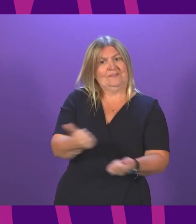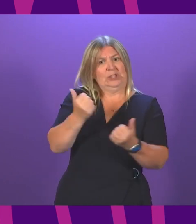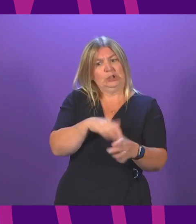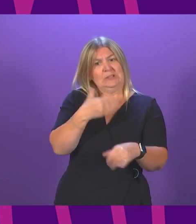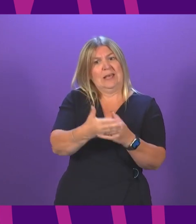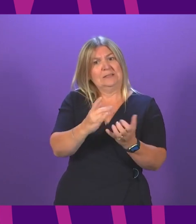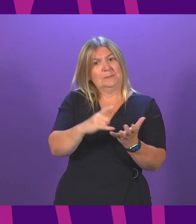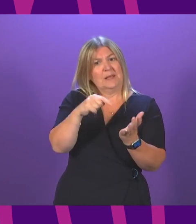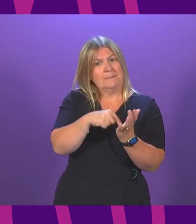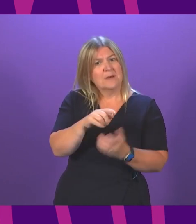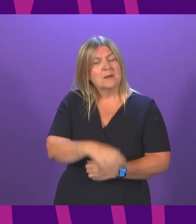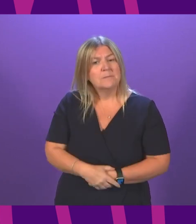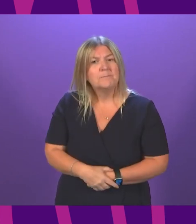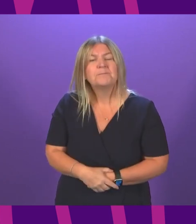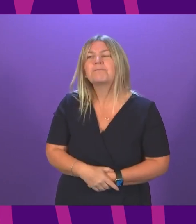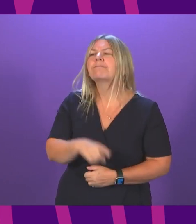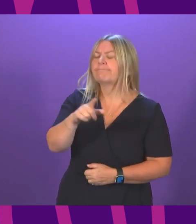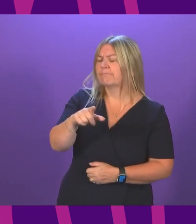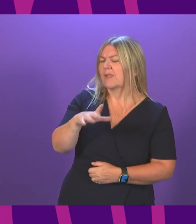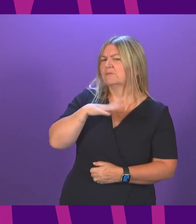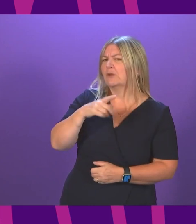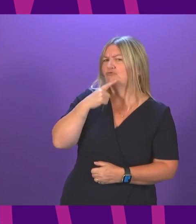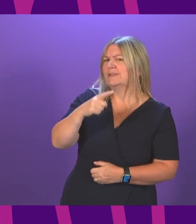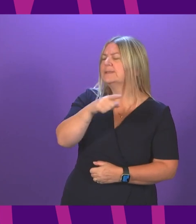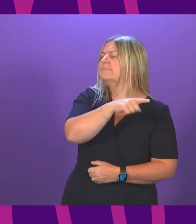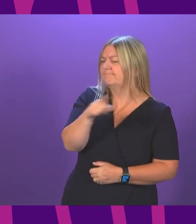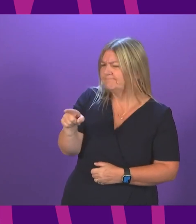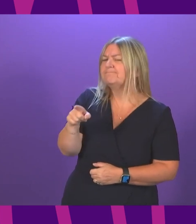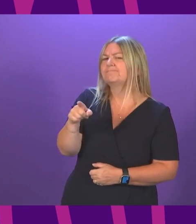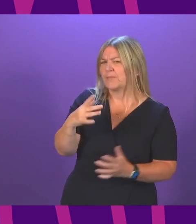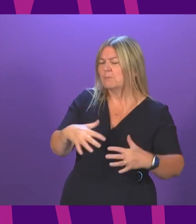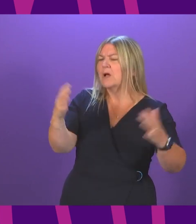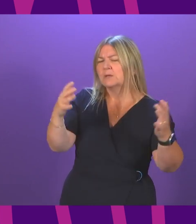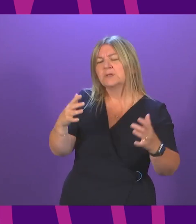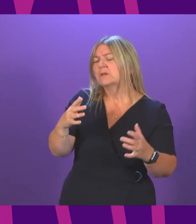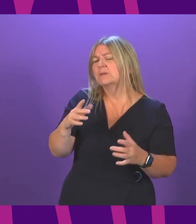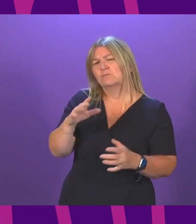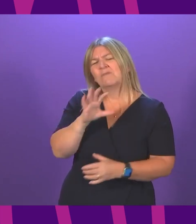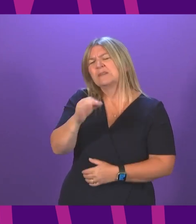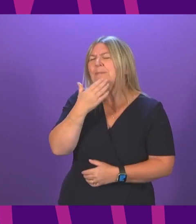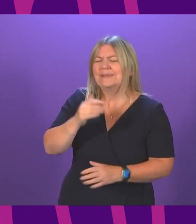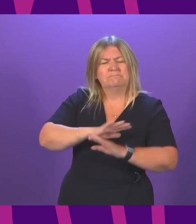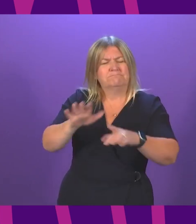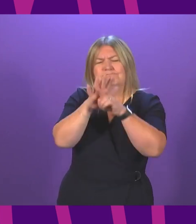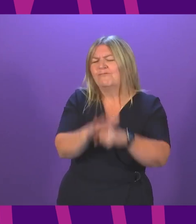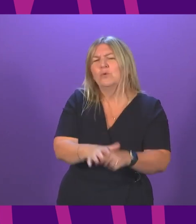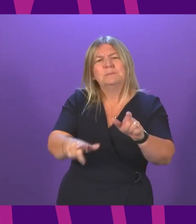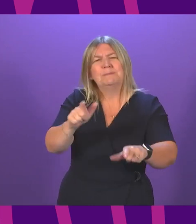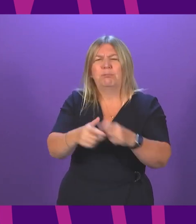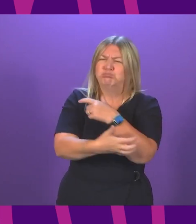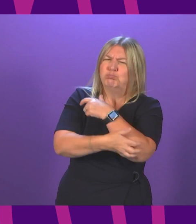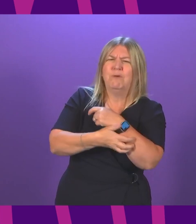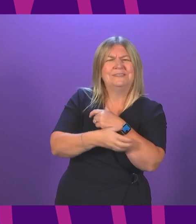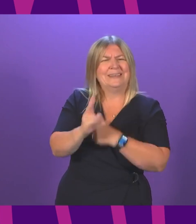I've set out in parliament on previous occasions, we have strongly urged UK ministers not to push people into poverty through the cut of